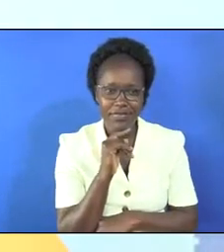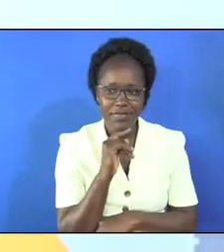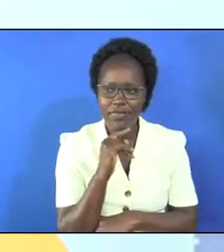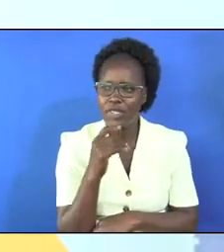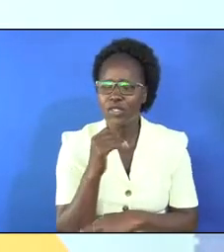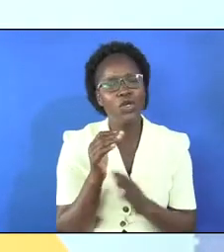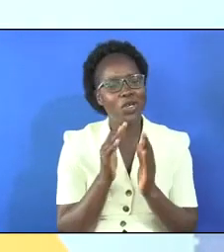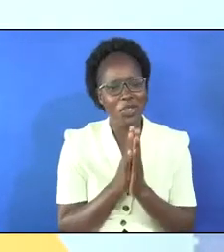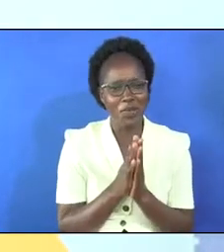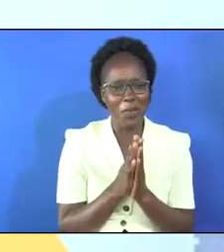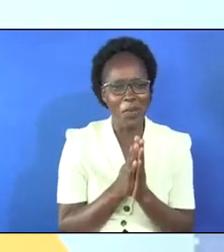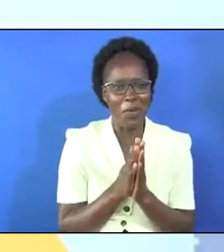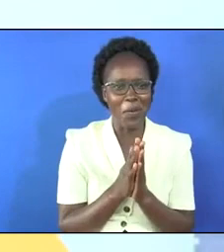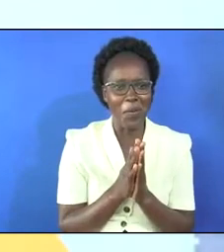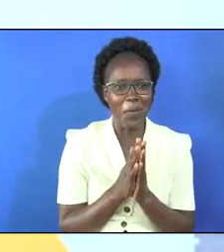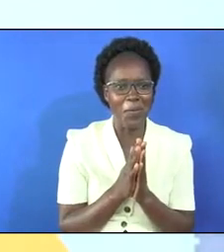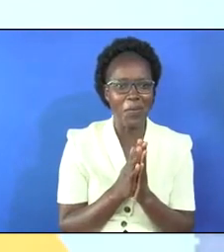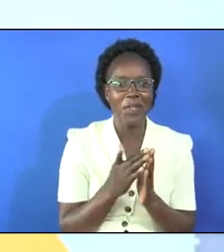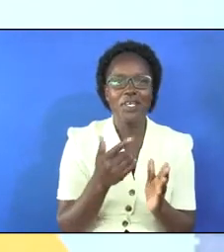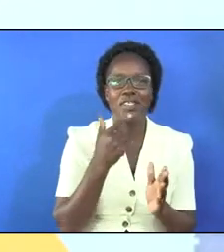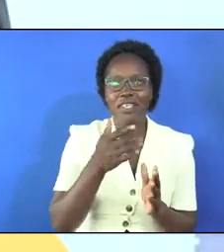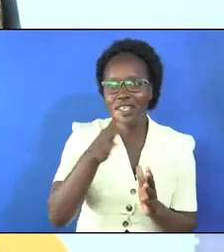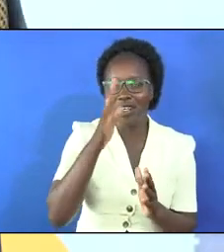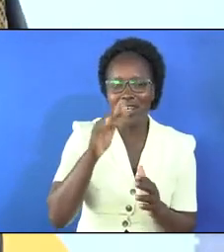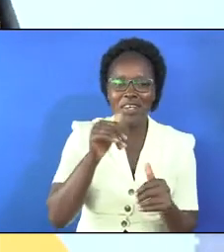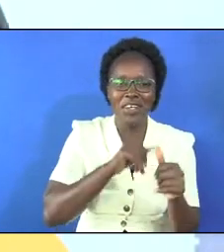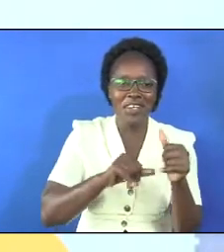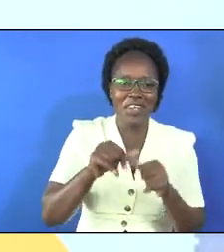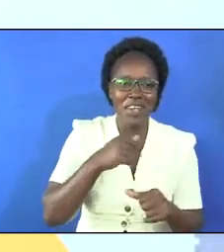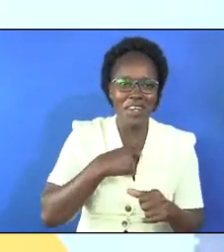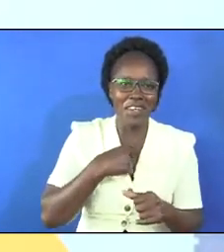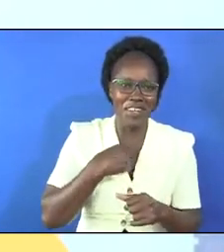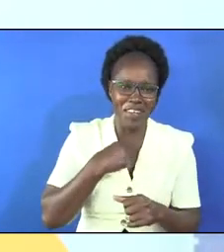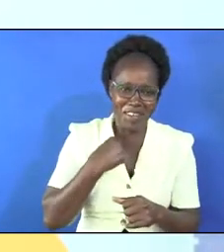so you are praying tell god about my dress